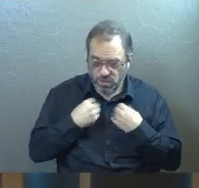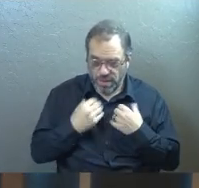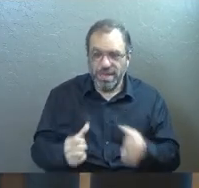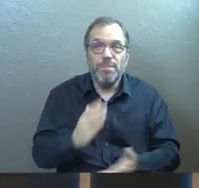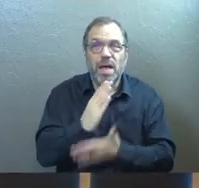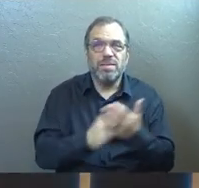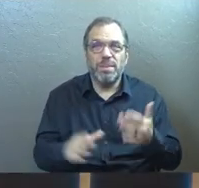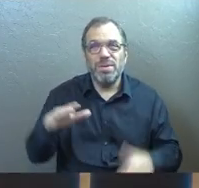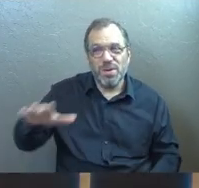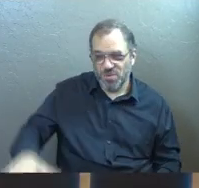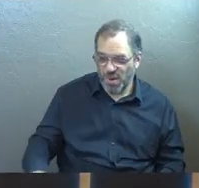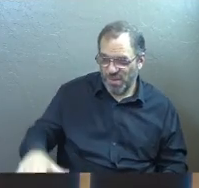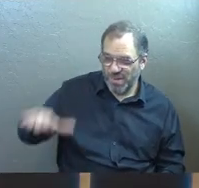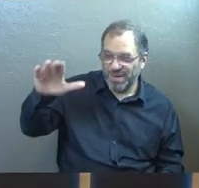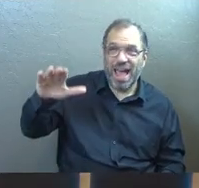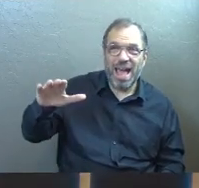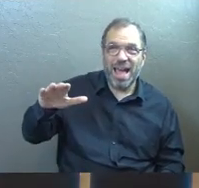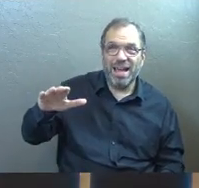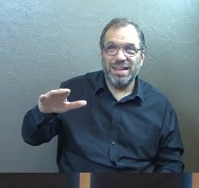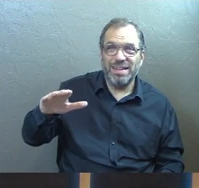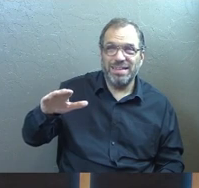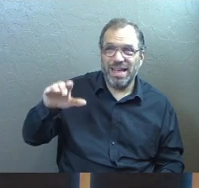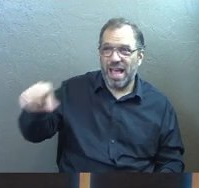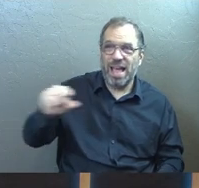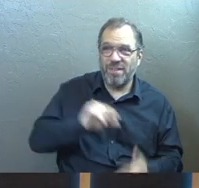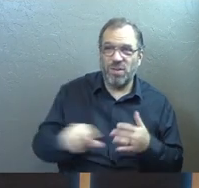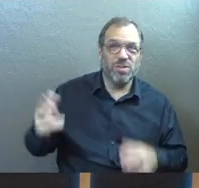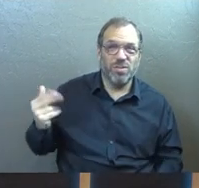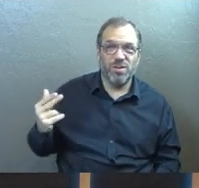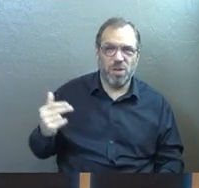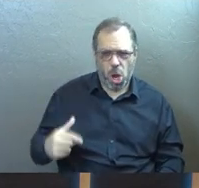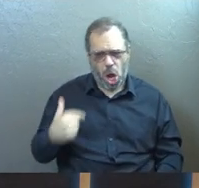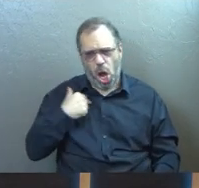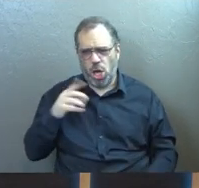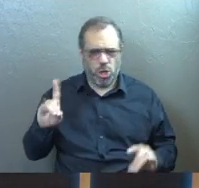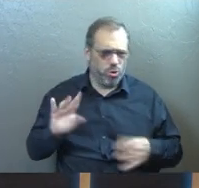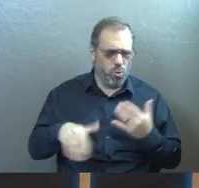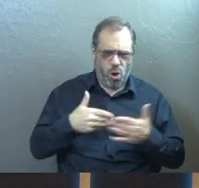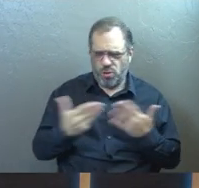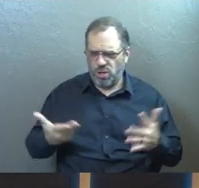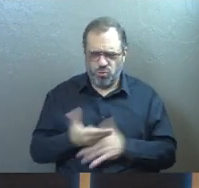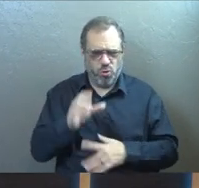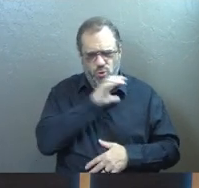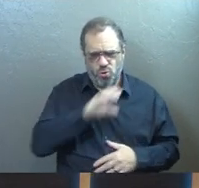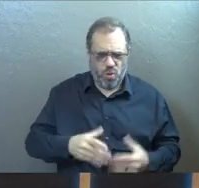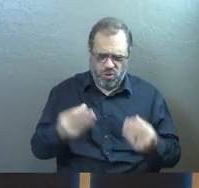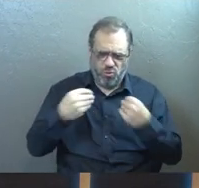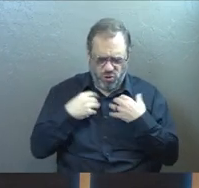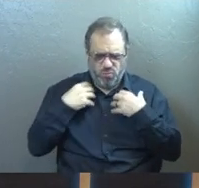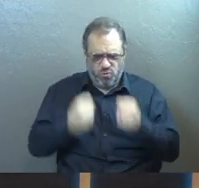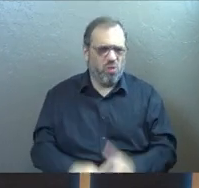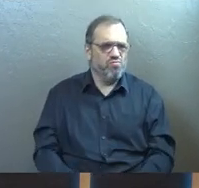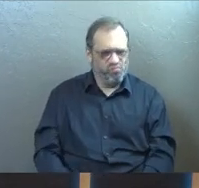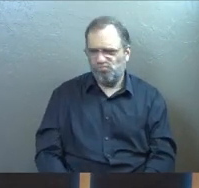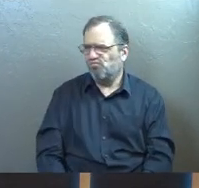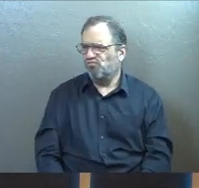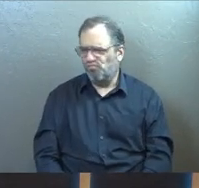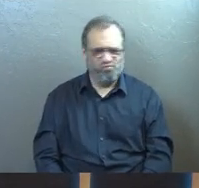Now, some of you were little kids growing up in the church and you memorize verse 13. I can do all things through Christ who gives me strength.